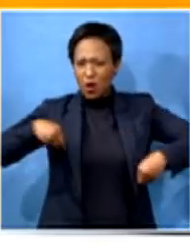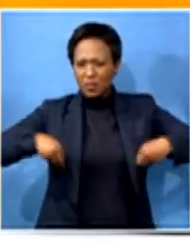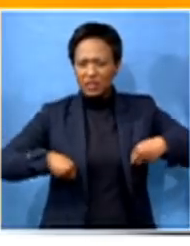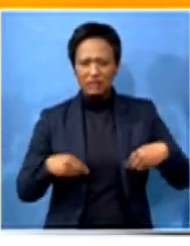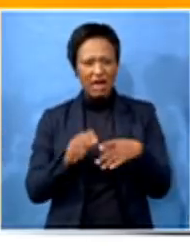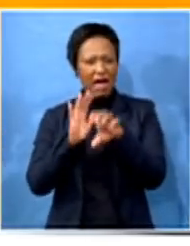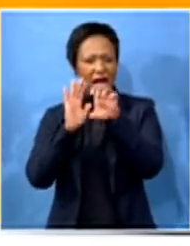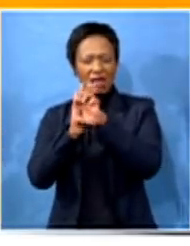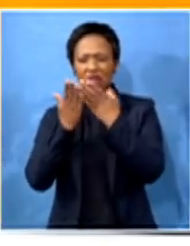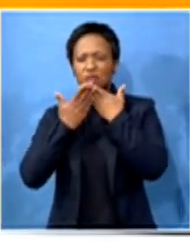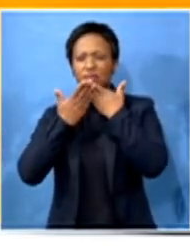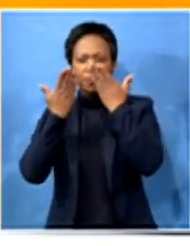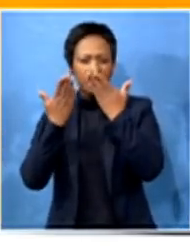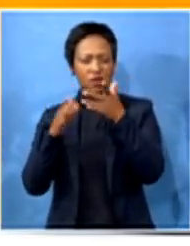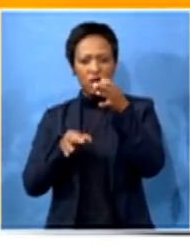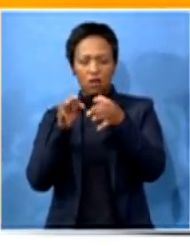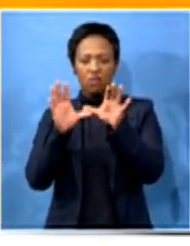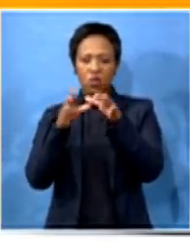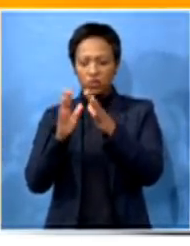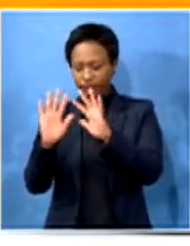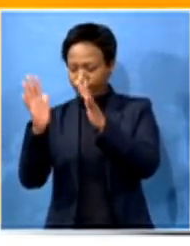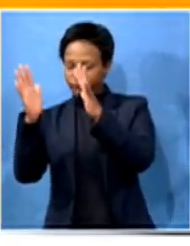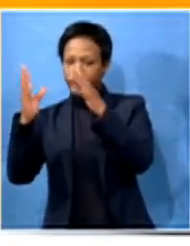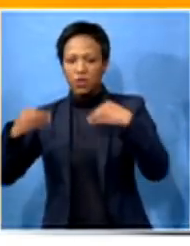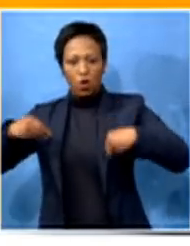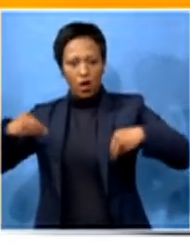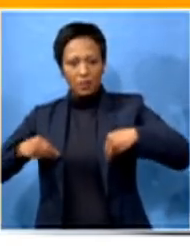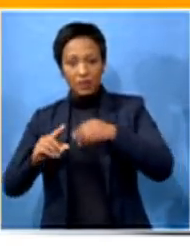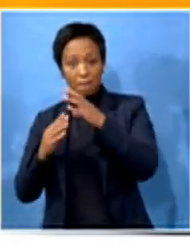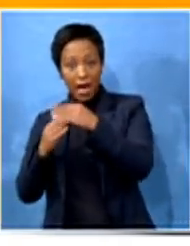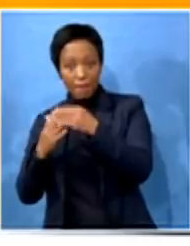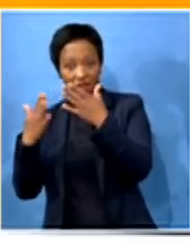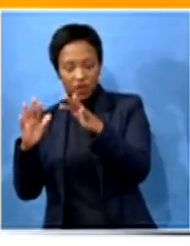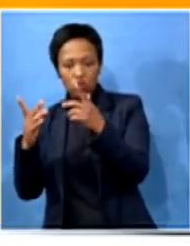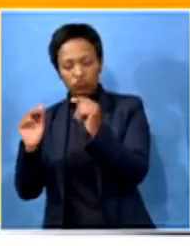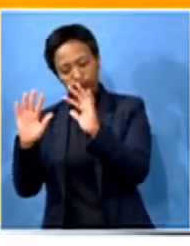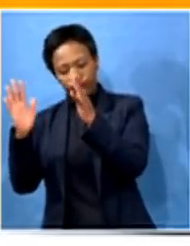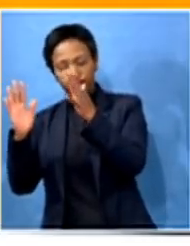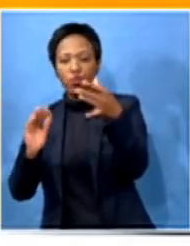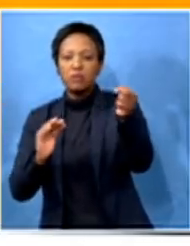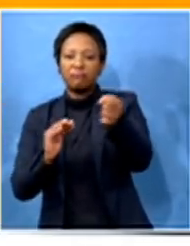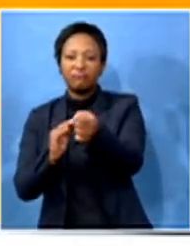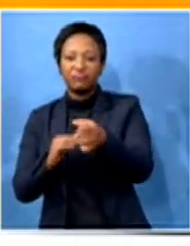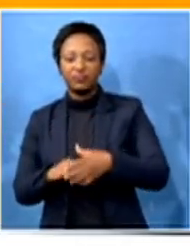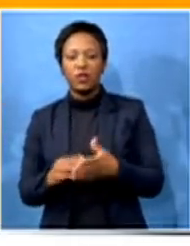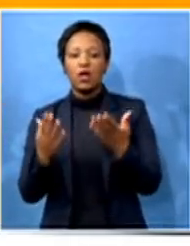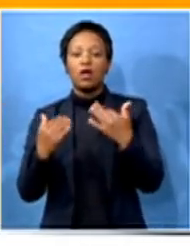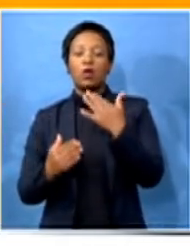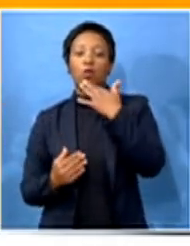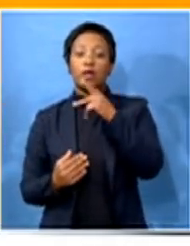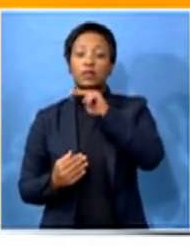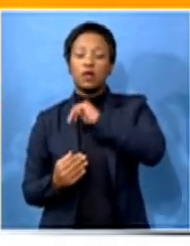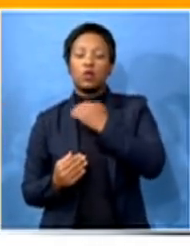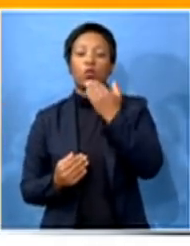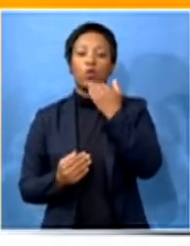ethics and also the party glorifying corrupt members. So, to discuss this matter further, we're joined by KZN Provincial